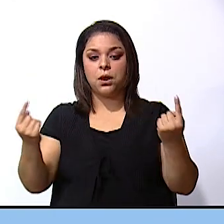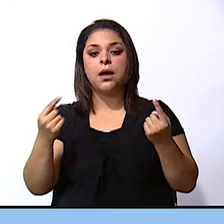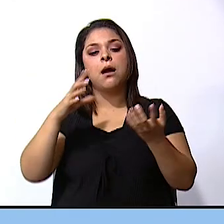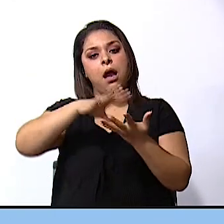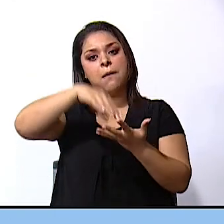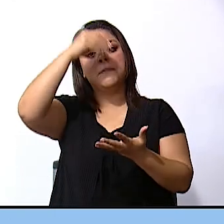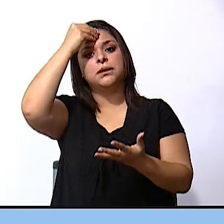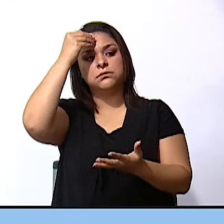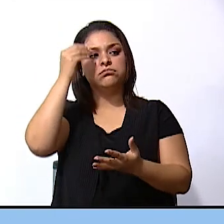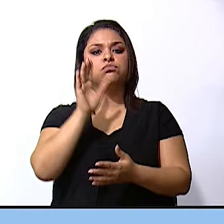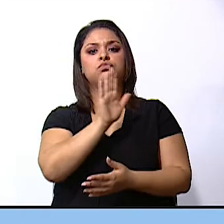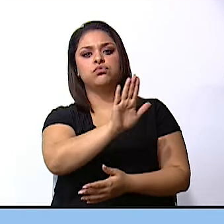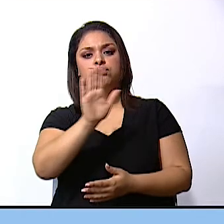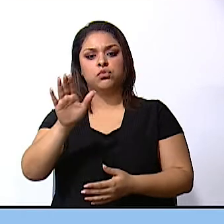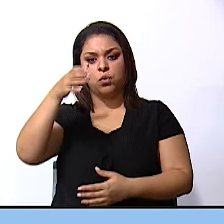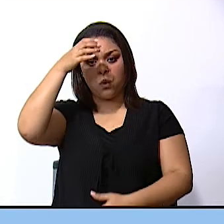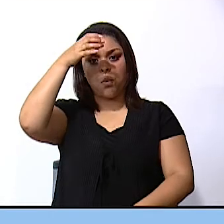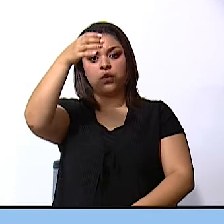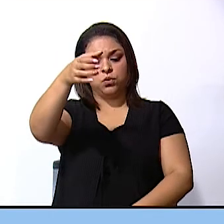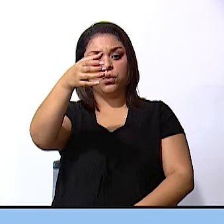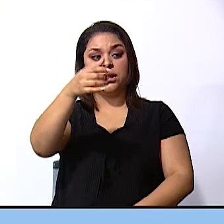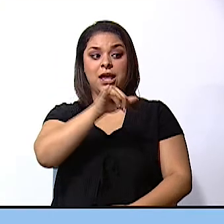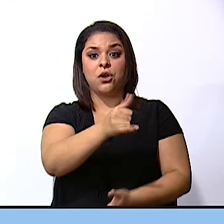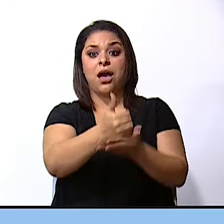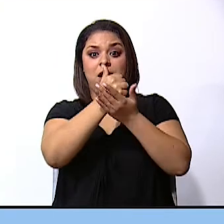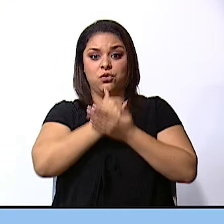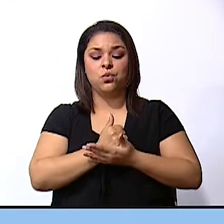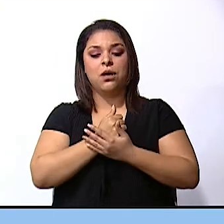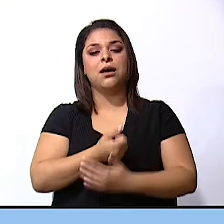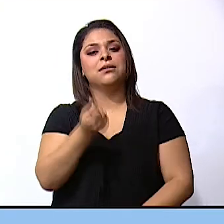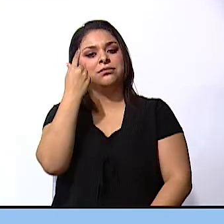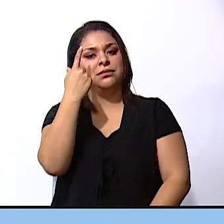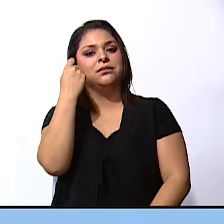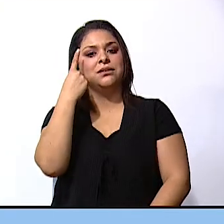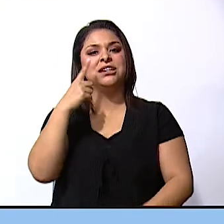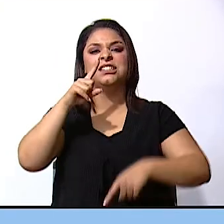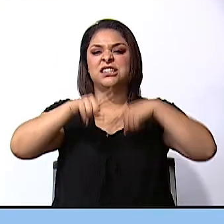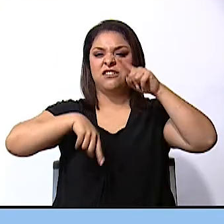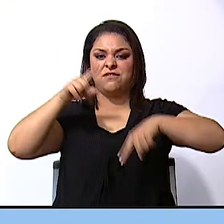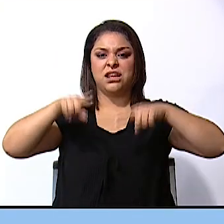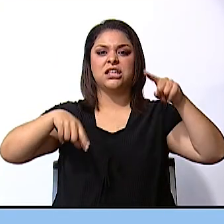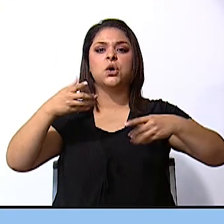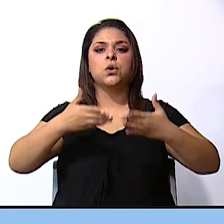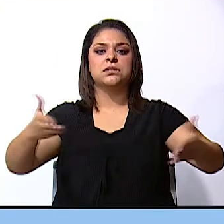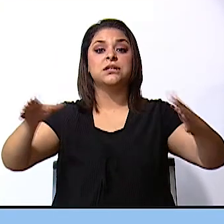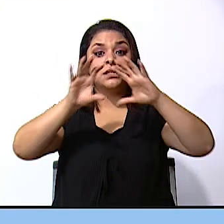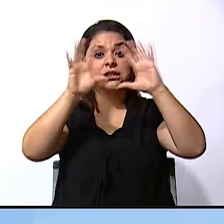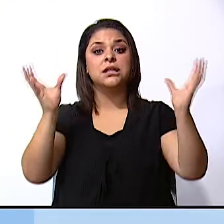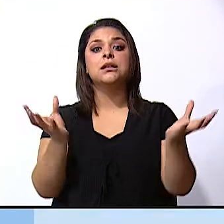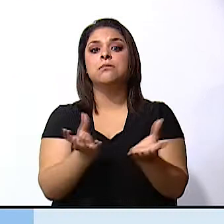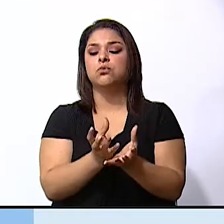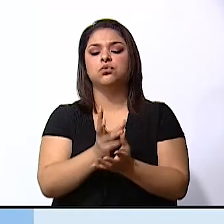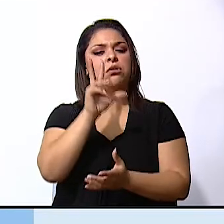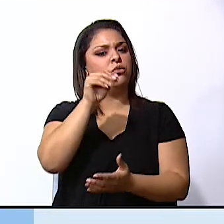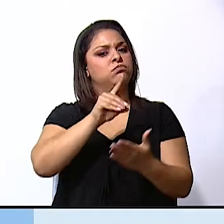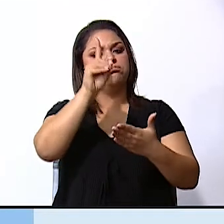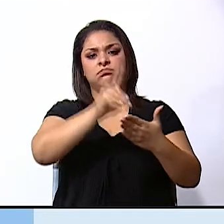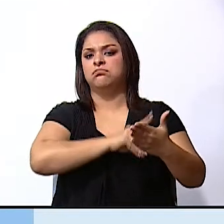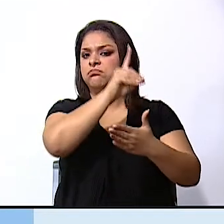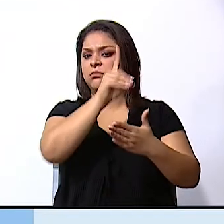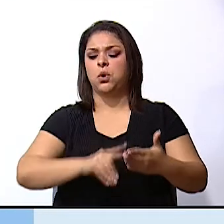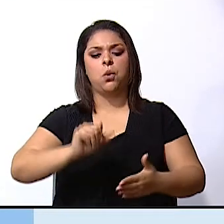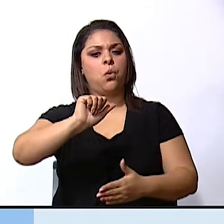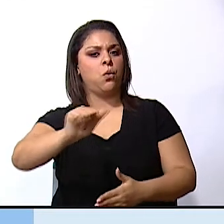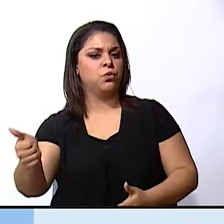about other cultures helps us understand differences in the world and we do not discriminate others.